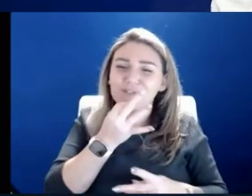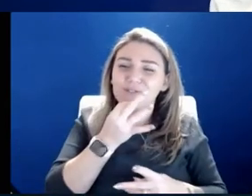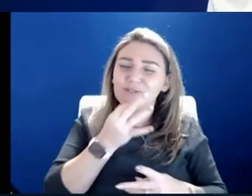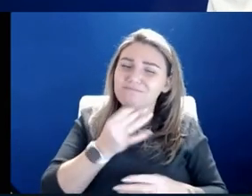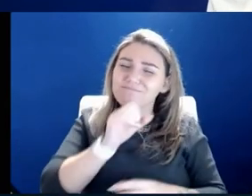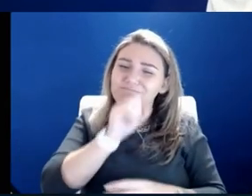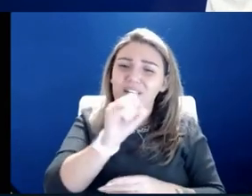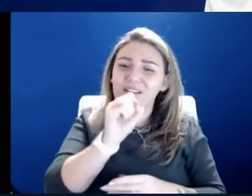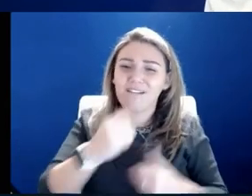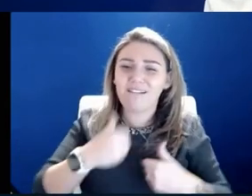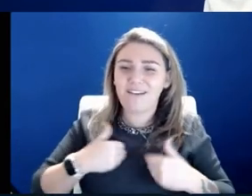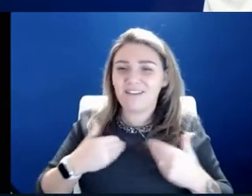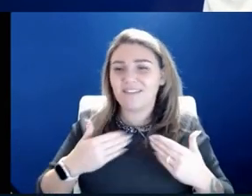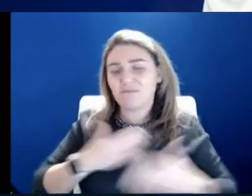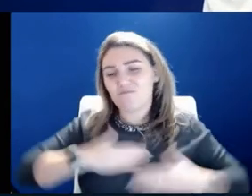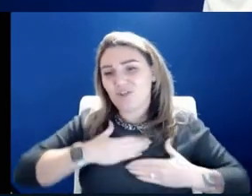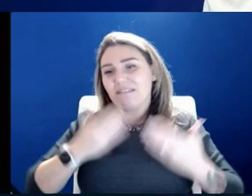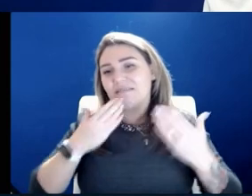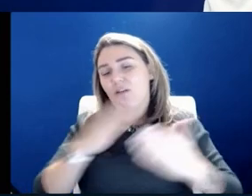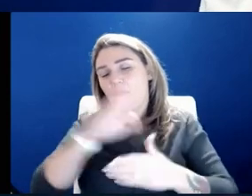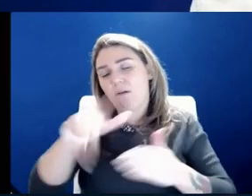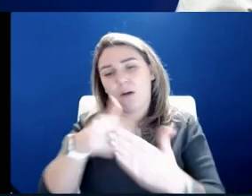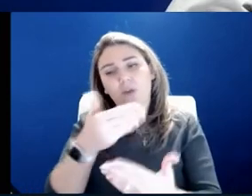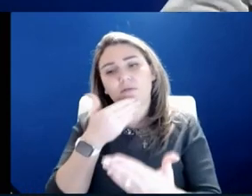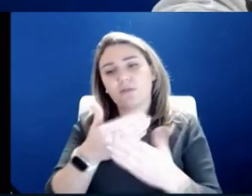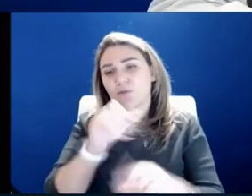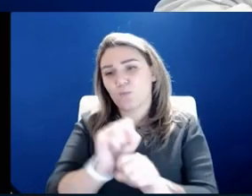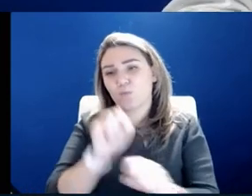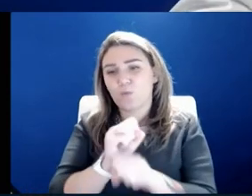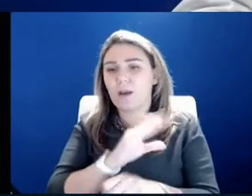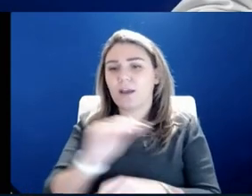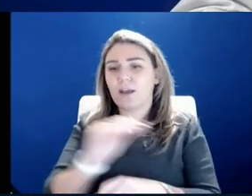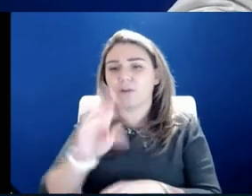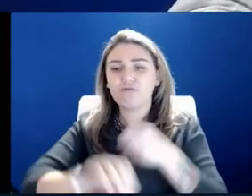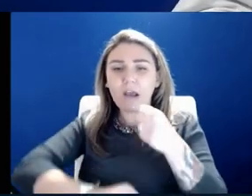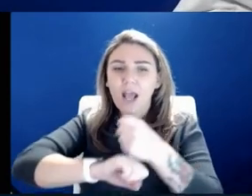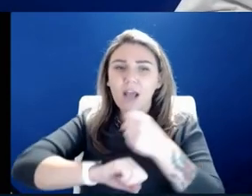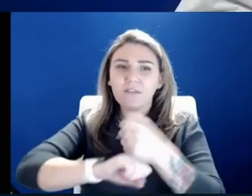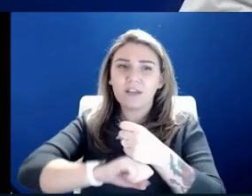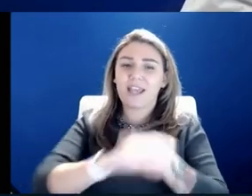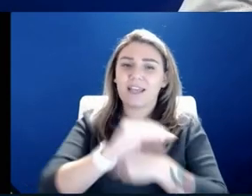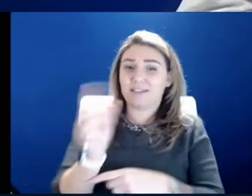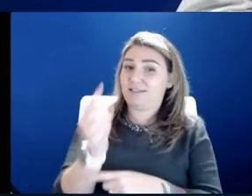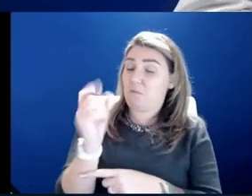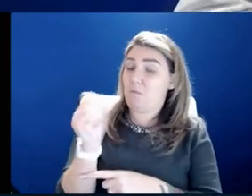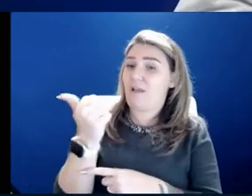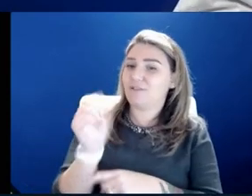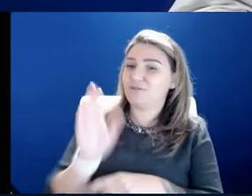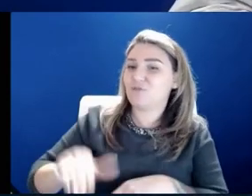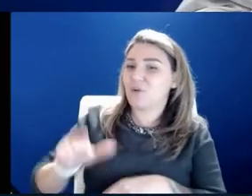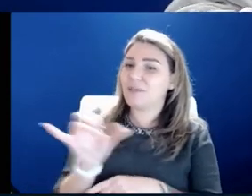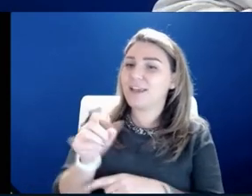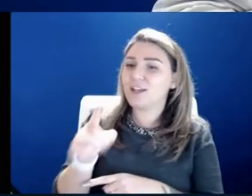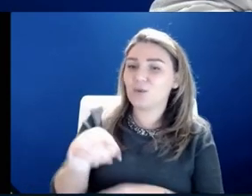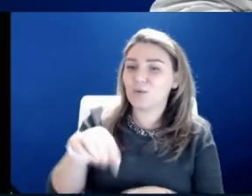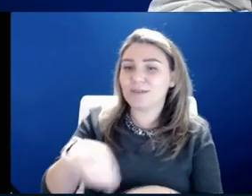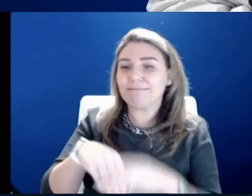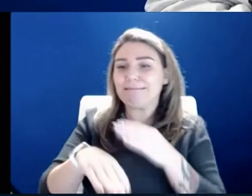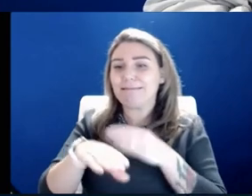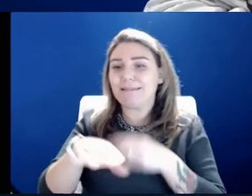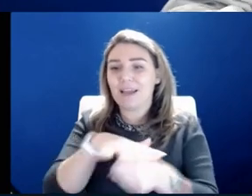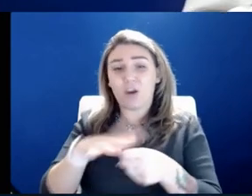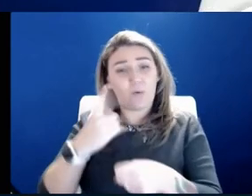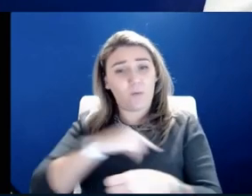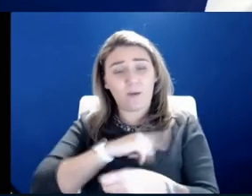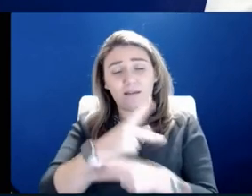And thank you for all your good work that you're doing and for your advocating. as someone else who grew up like you in this area, we do care and we do love